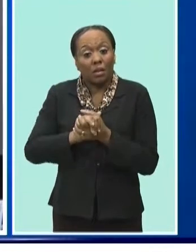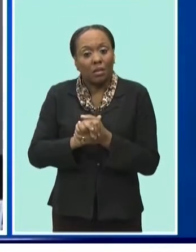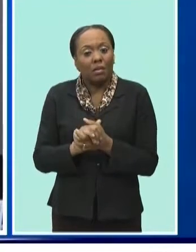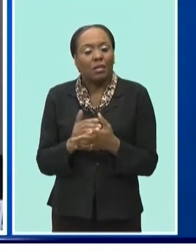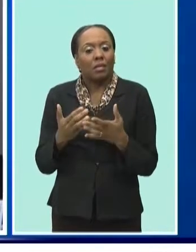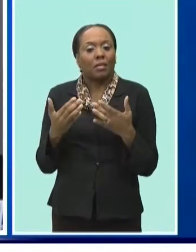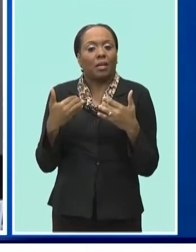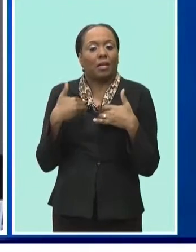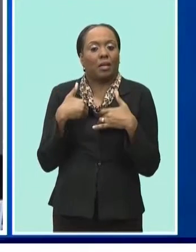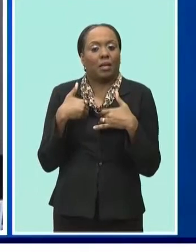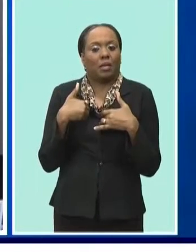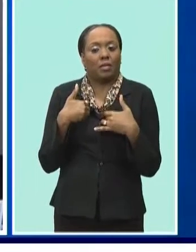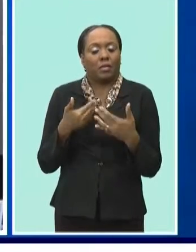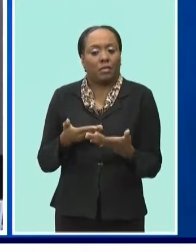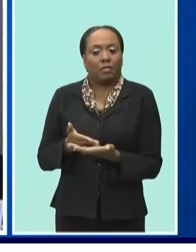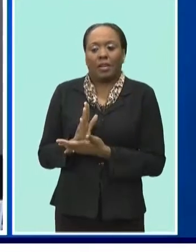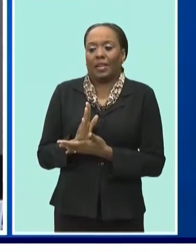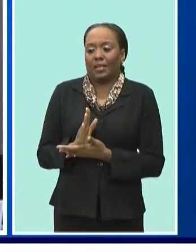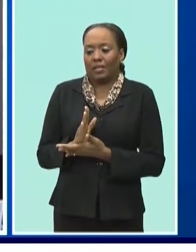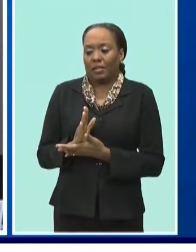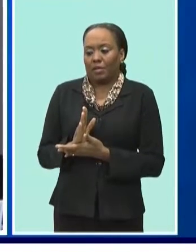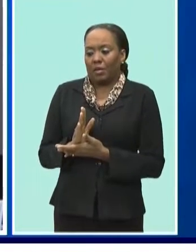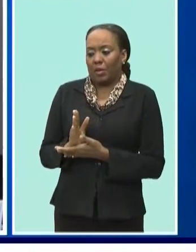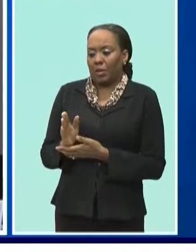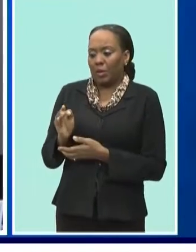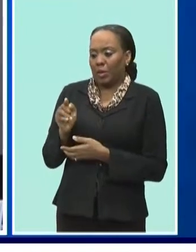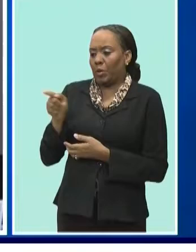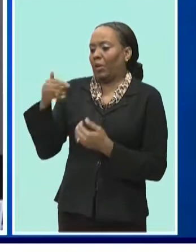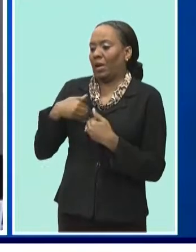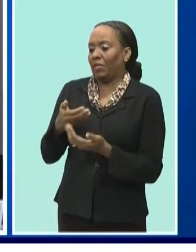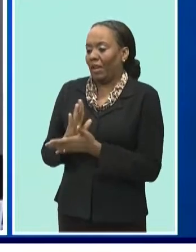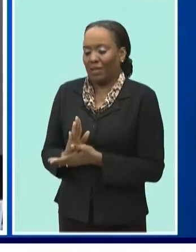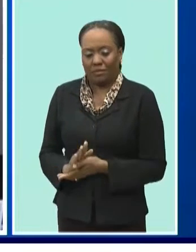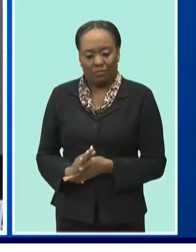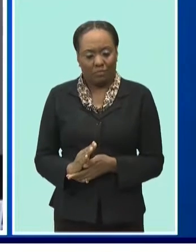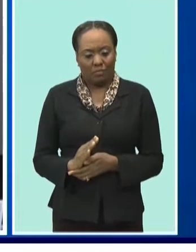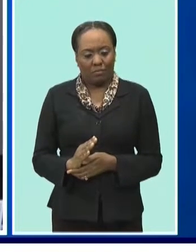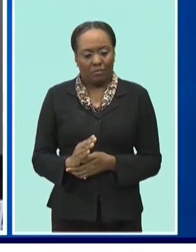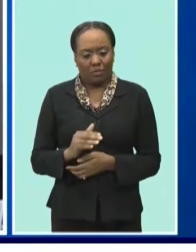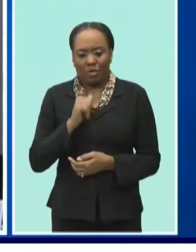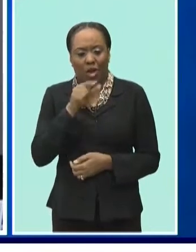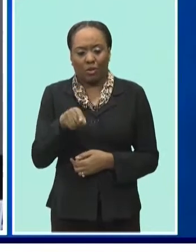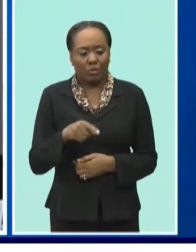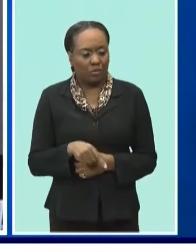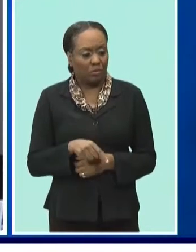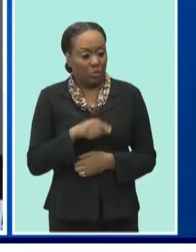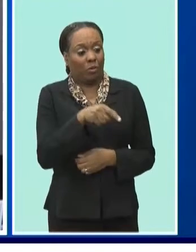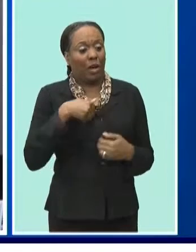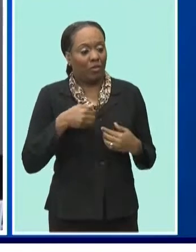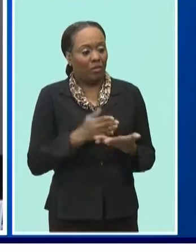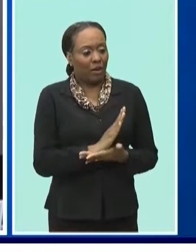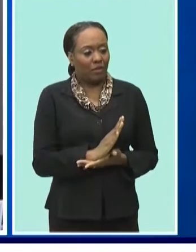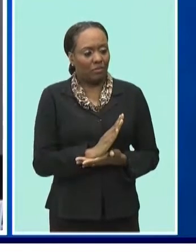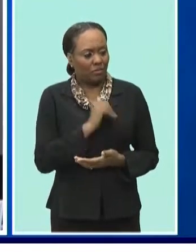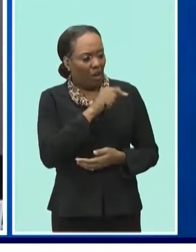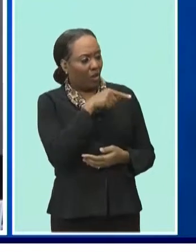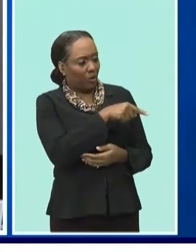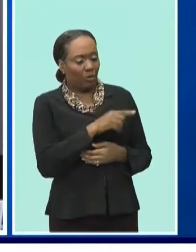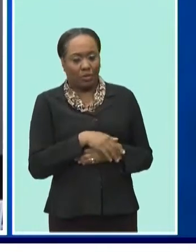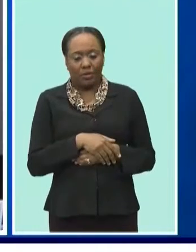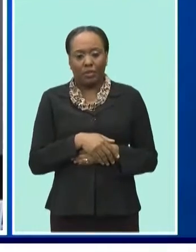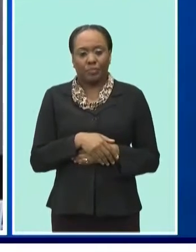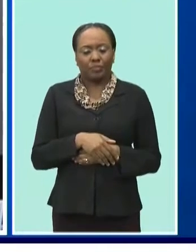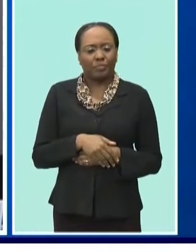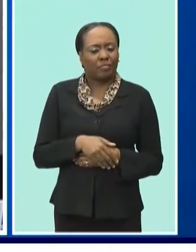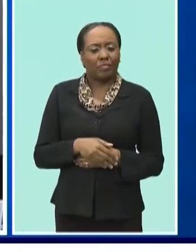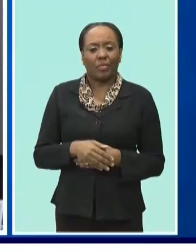privilege to determine who should survive and who should not survive in this world. It has worn thin on those who believe